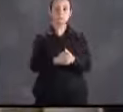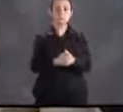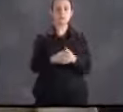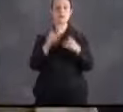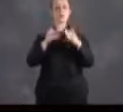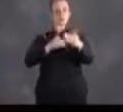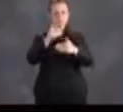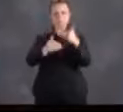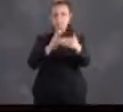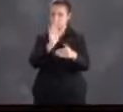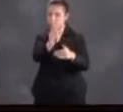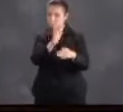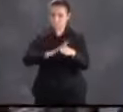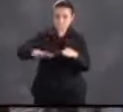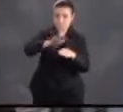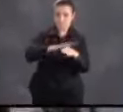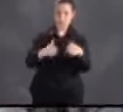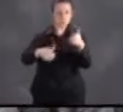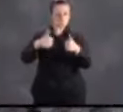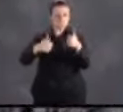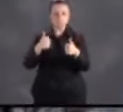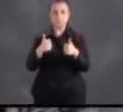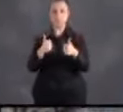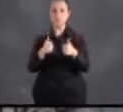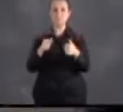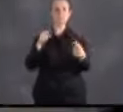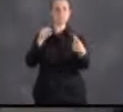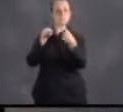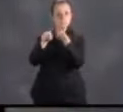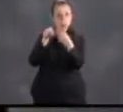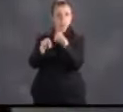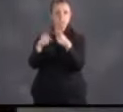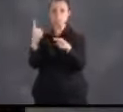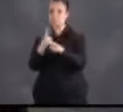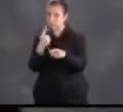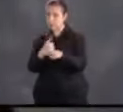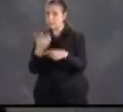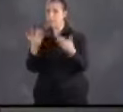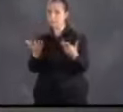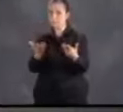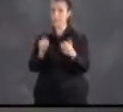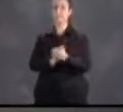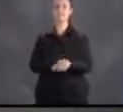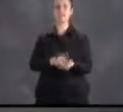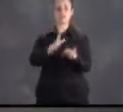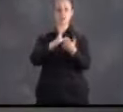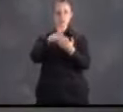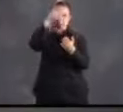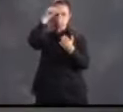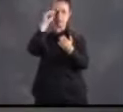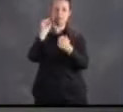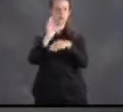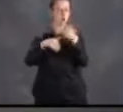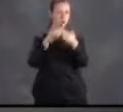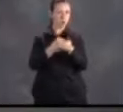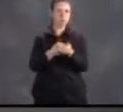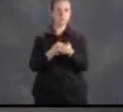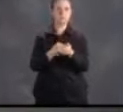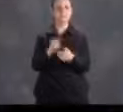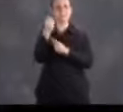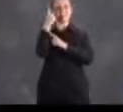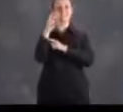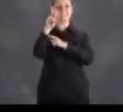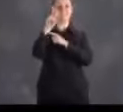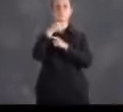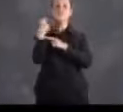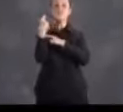appropriate routes and procedures for your area. Your main goal is staying informed and understanding the